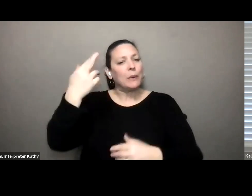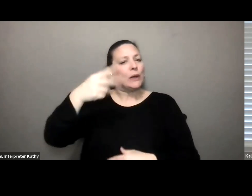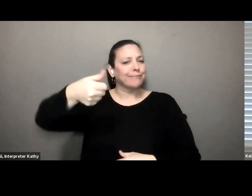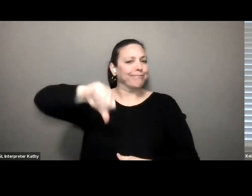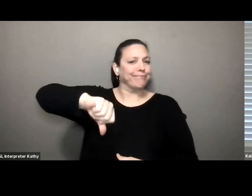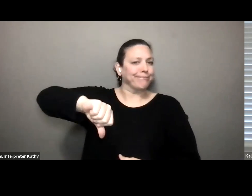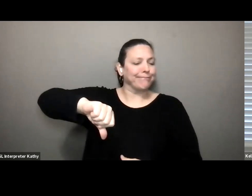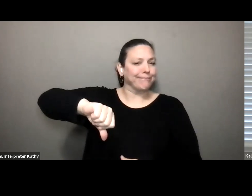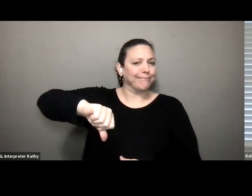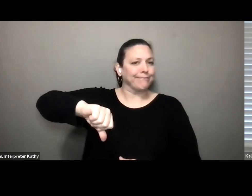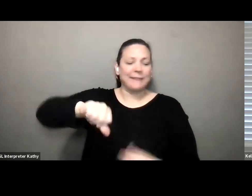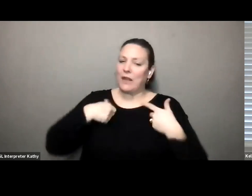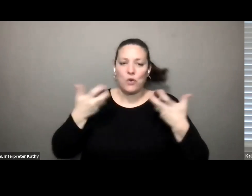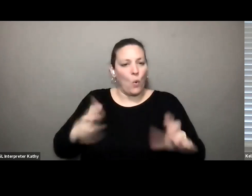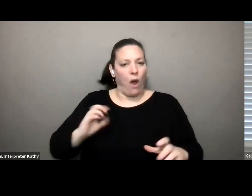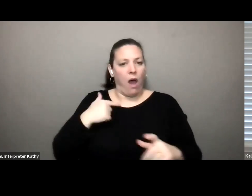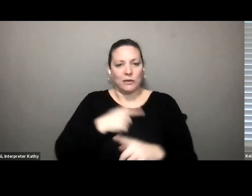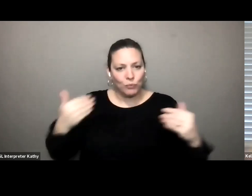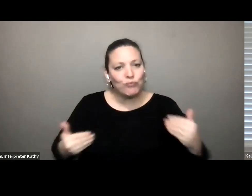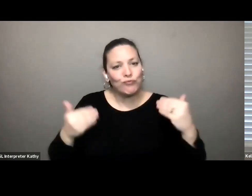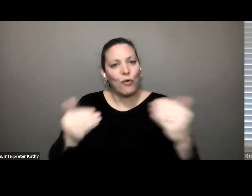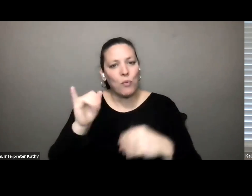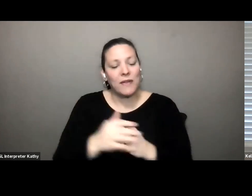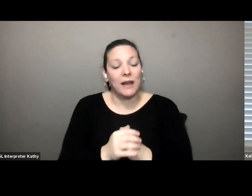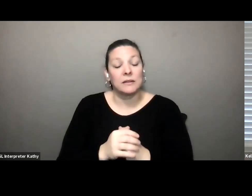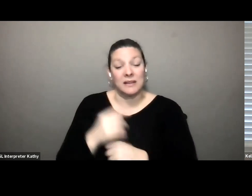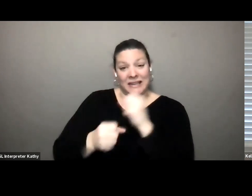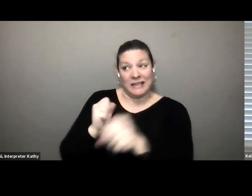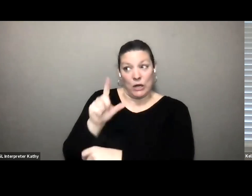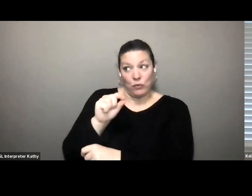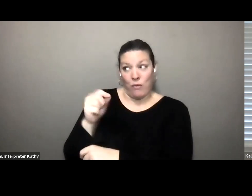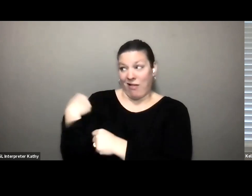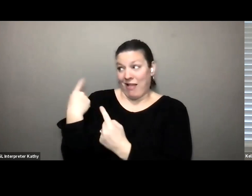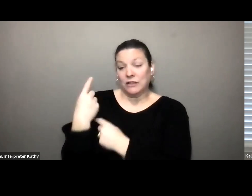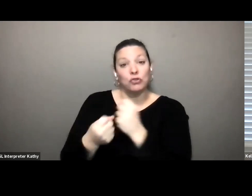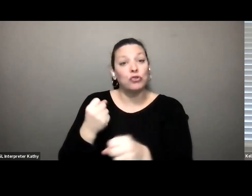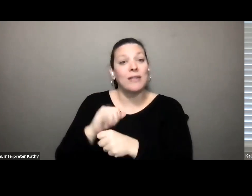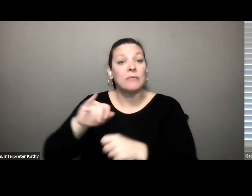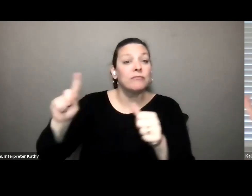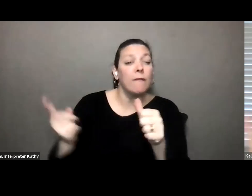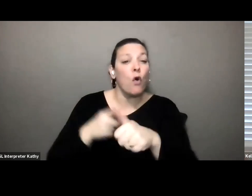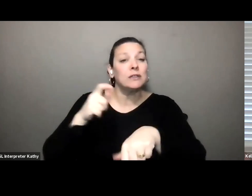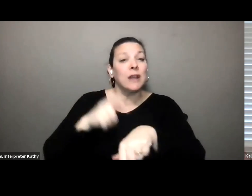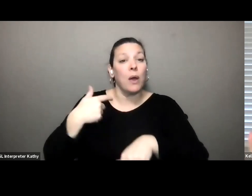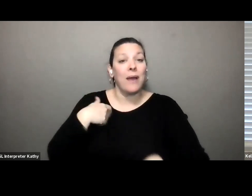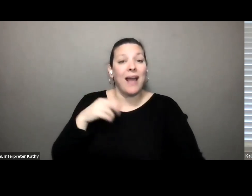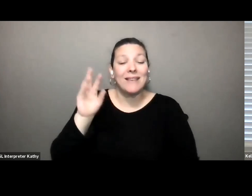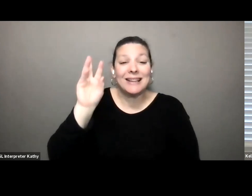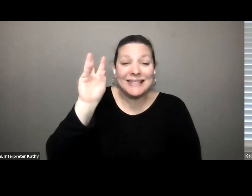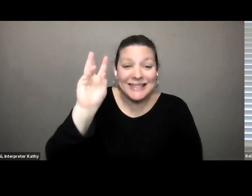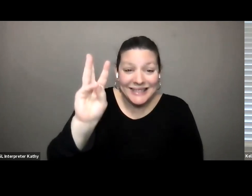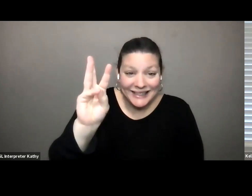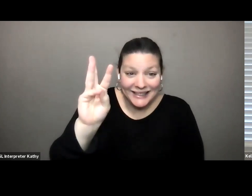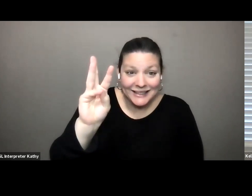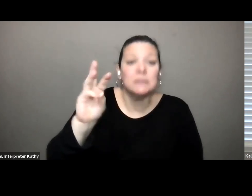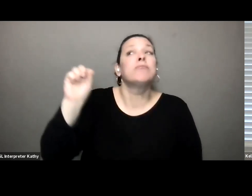that they don't want us to move forward in 2020 this past year it was the first time ever that we got six out of